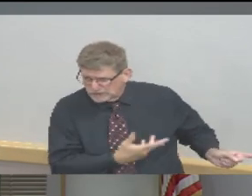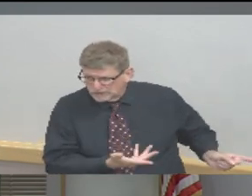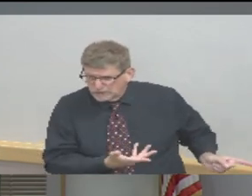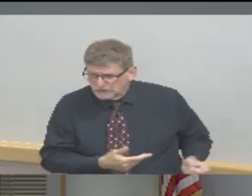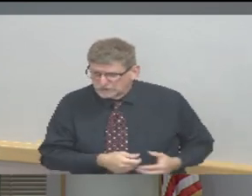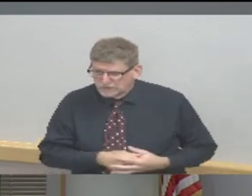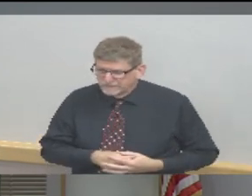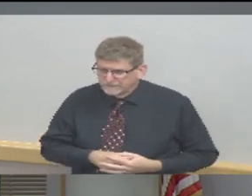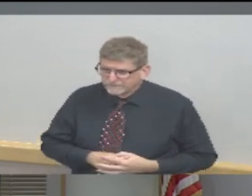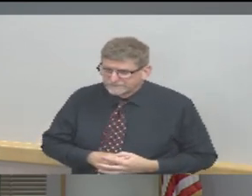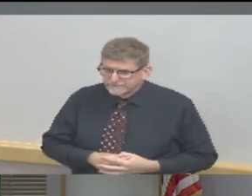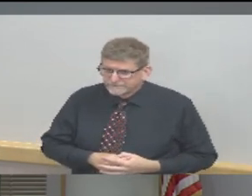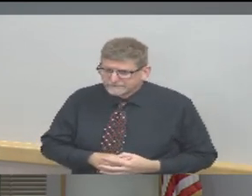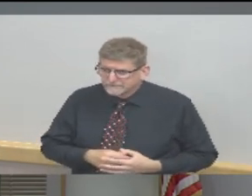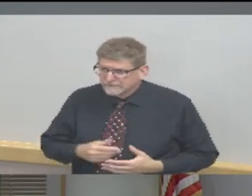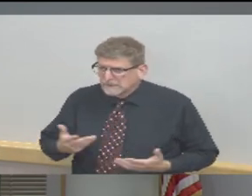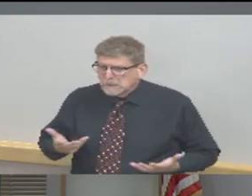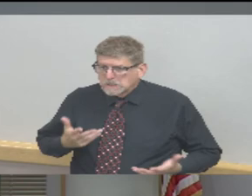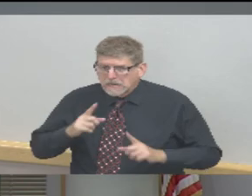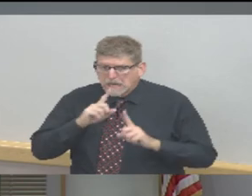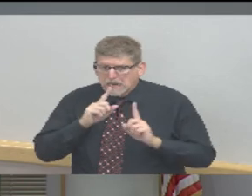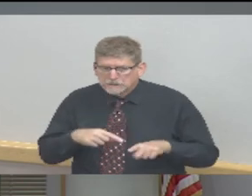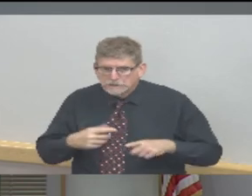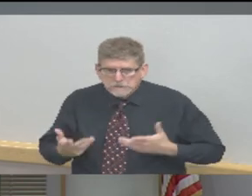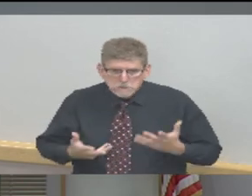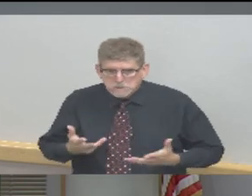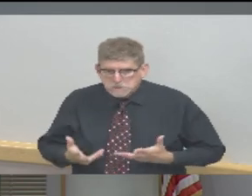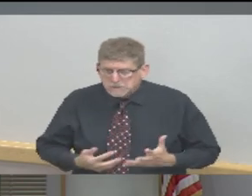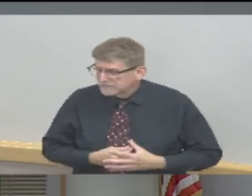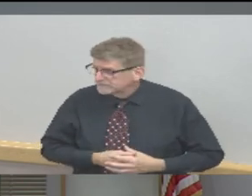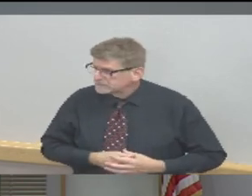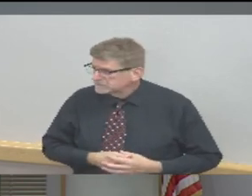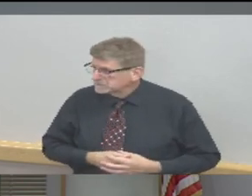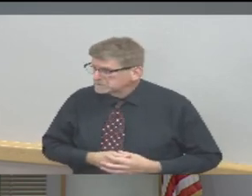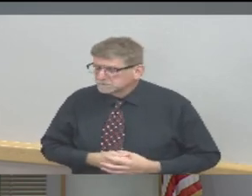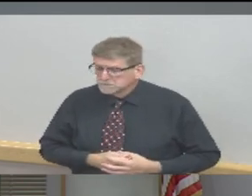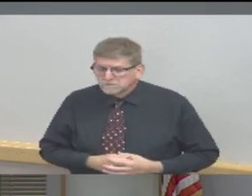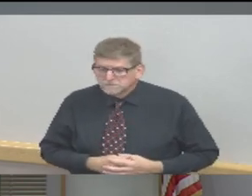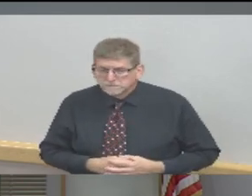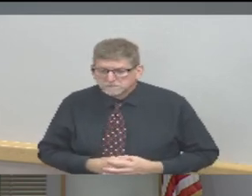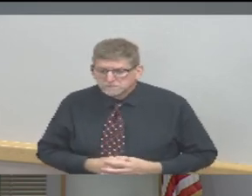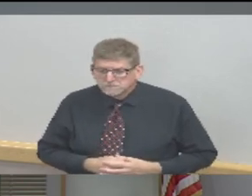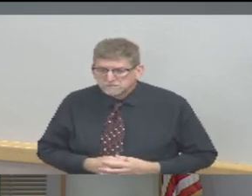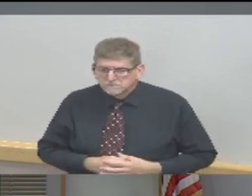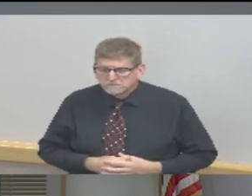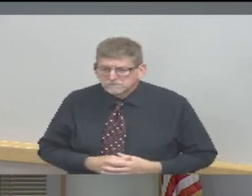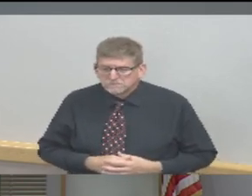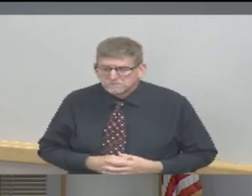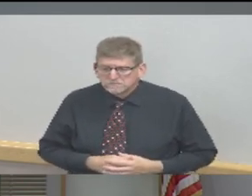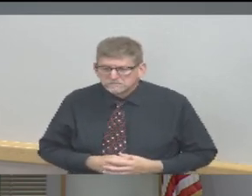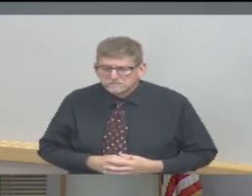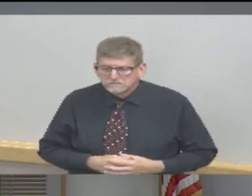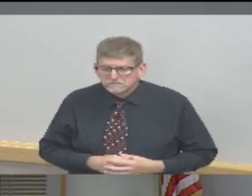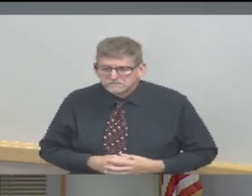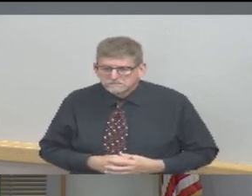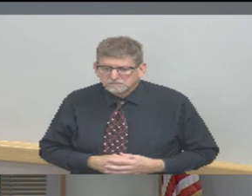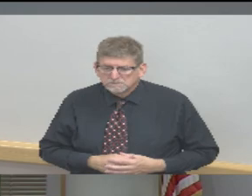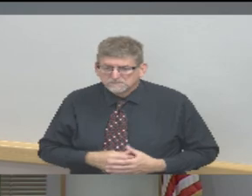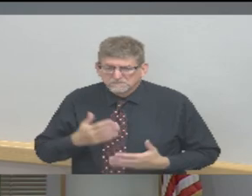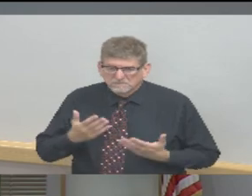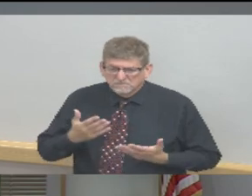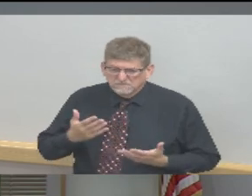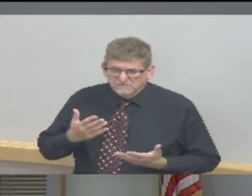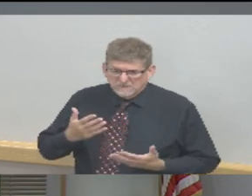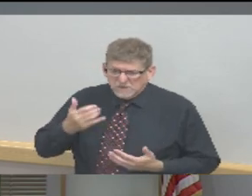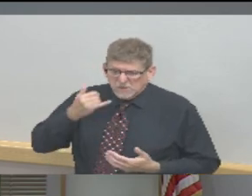Yeah, I think a good first step would be calling the health department because